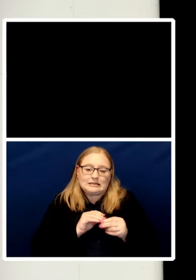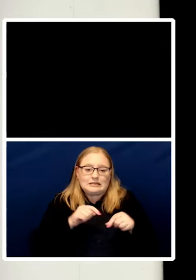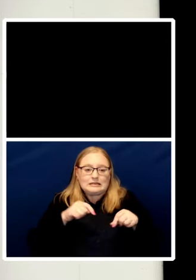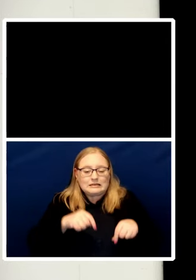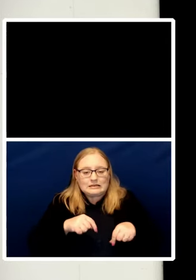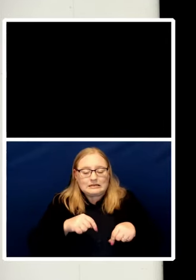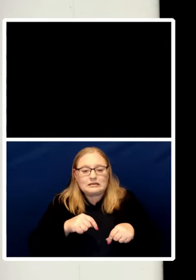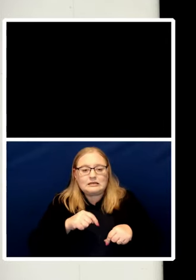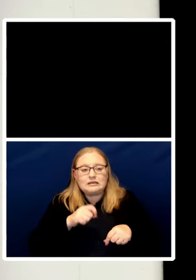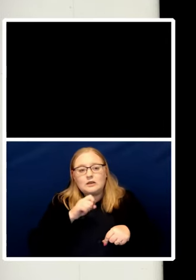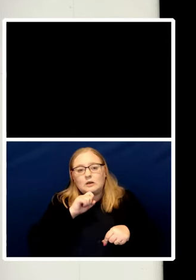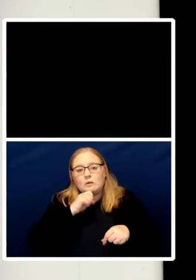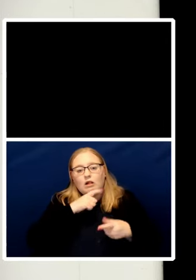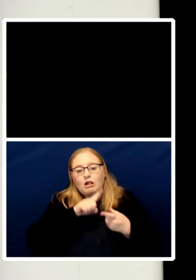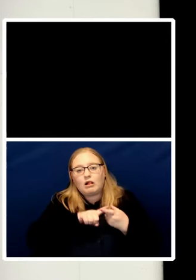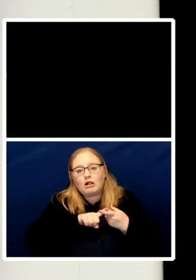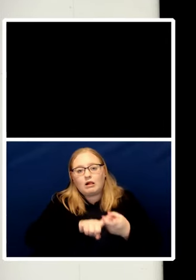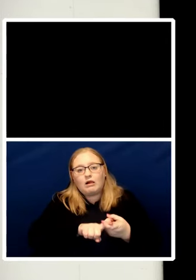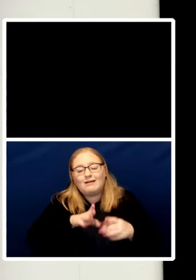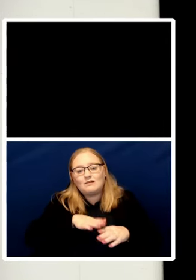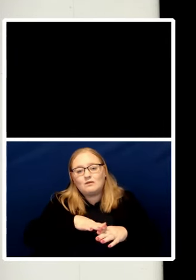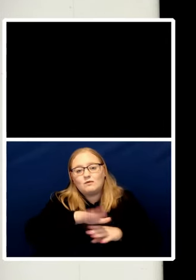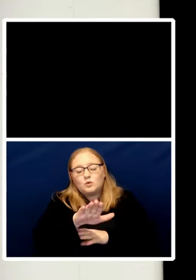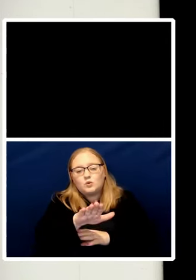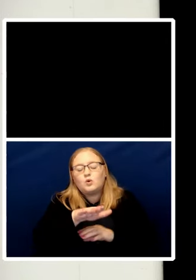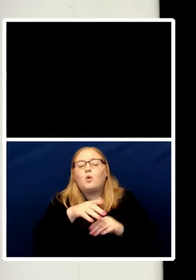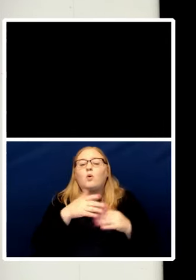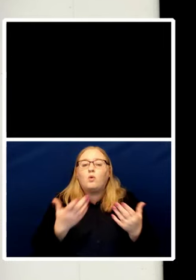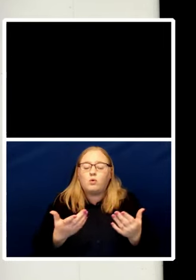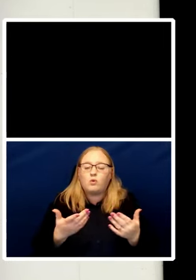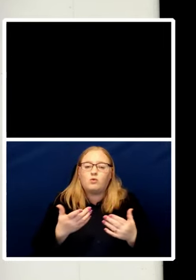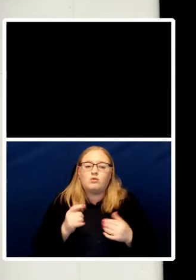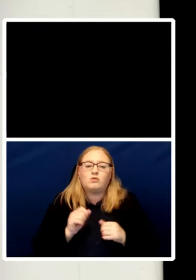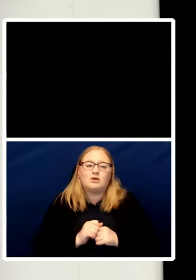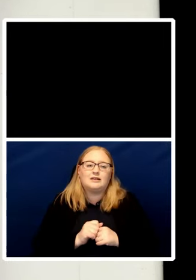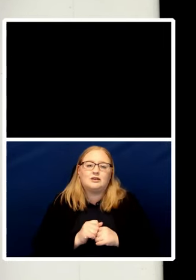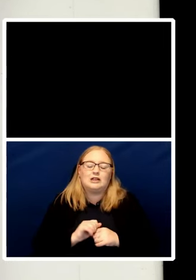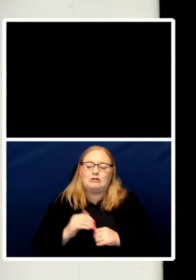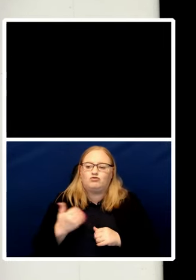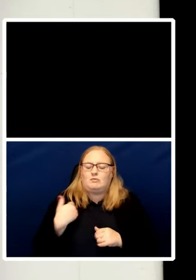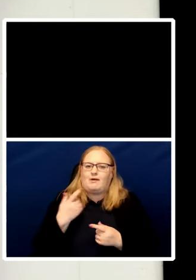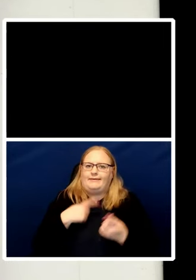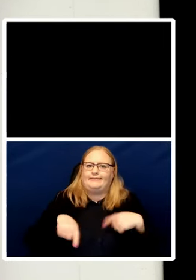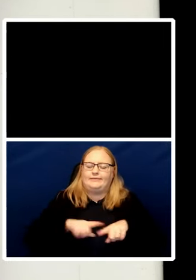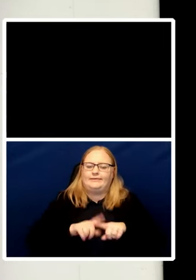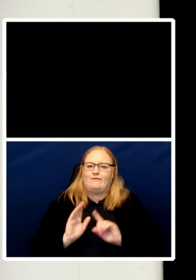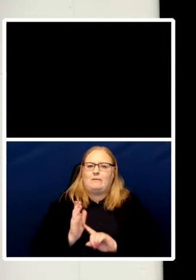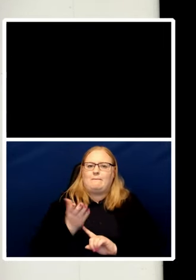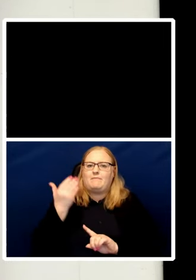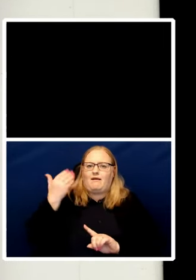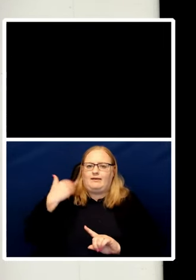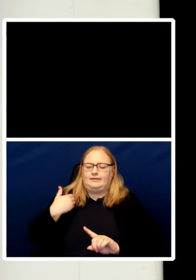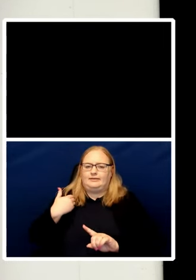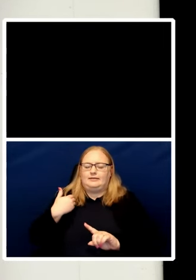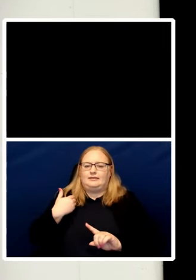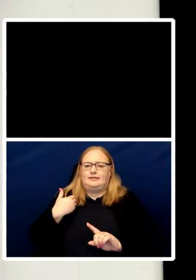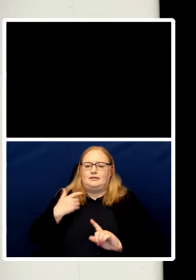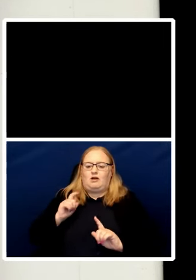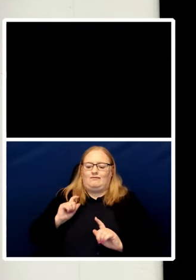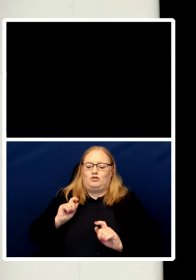quaint reminder of a past series of transient successes